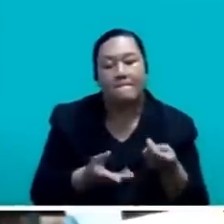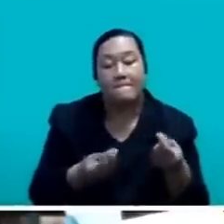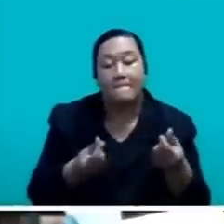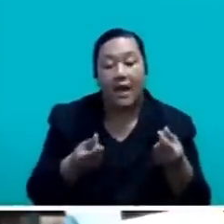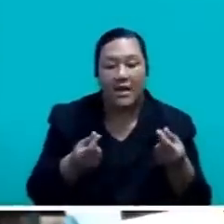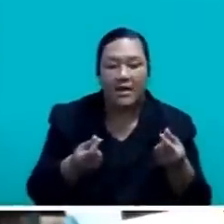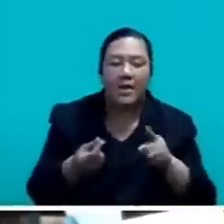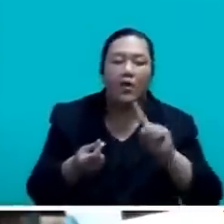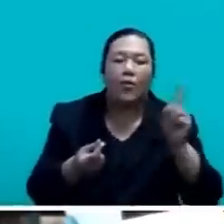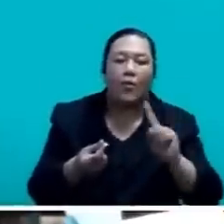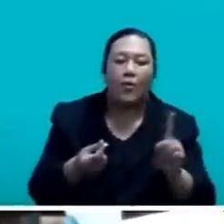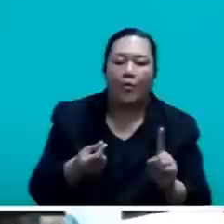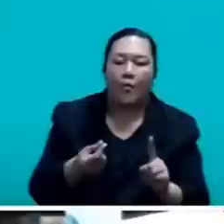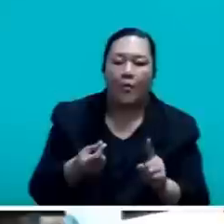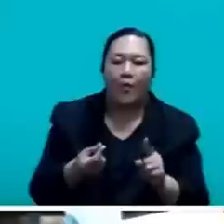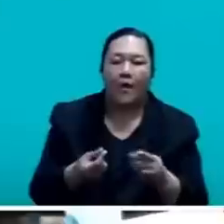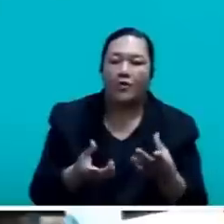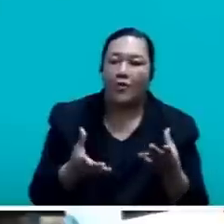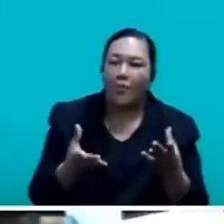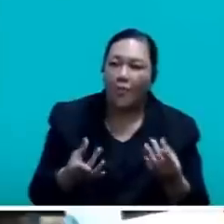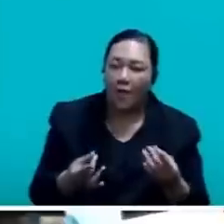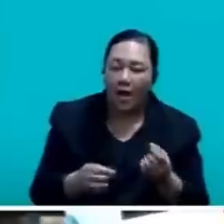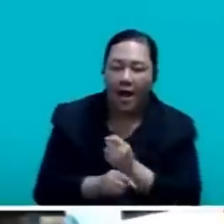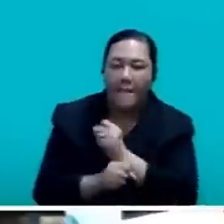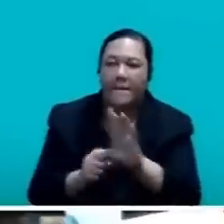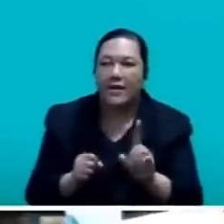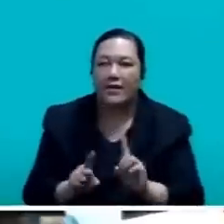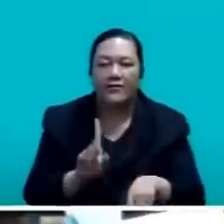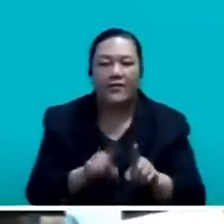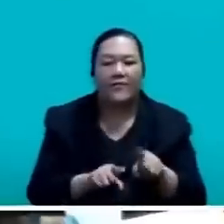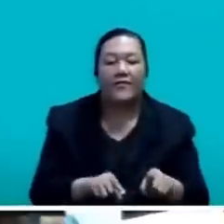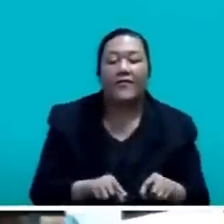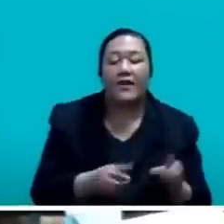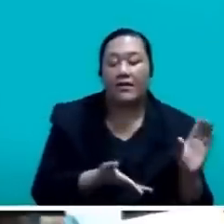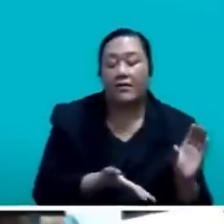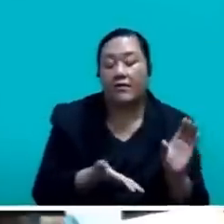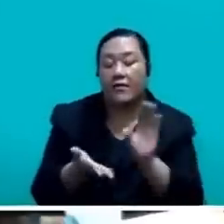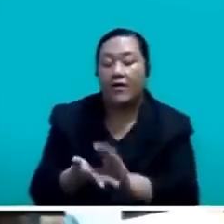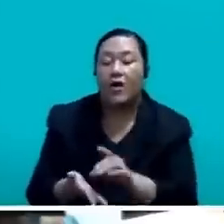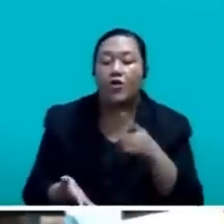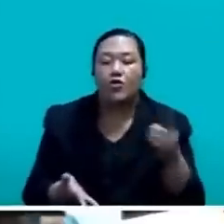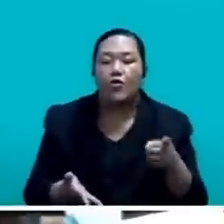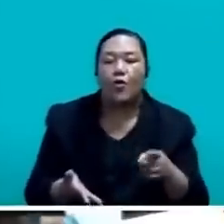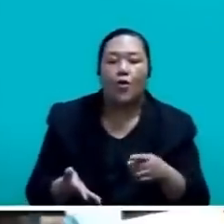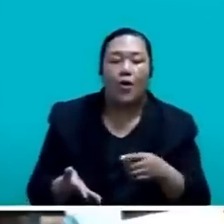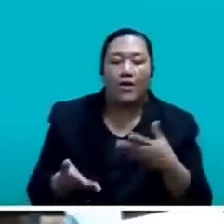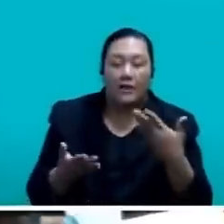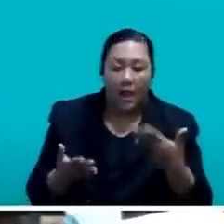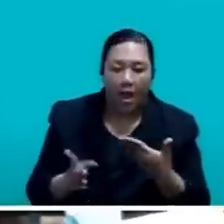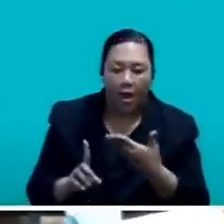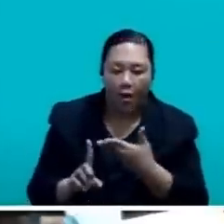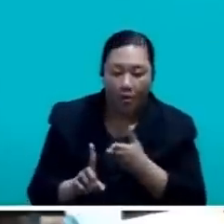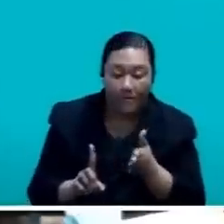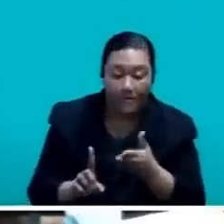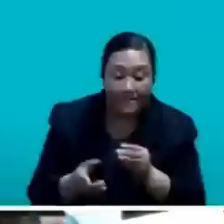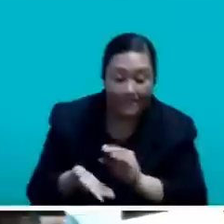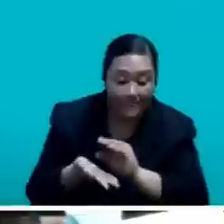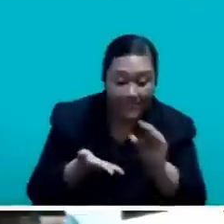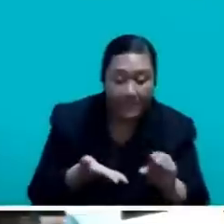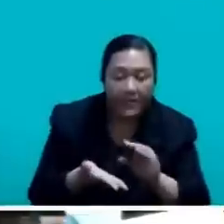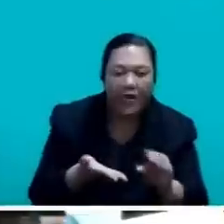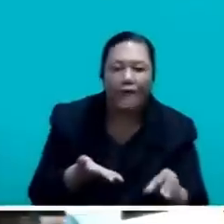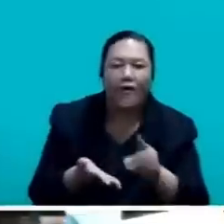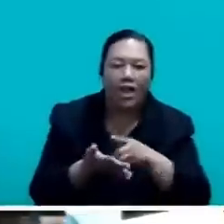in the upkeep of national infrastructure such as the roads, water, electricity, grid, health and education.